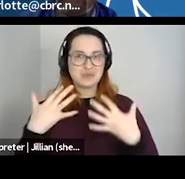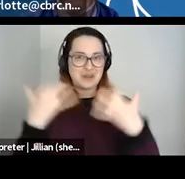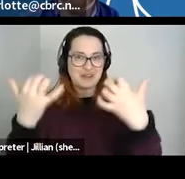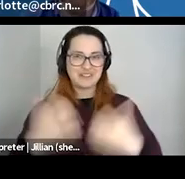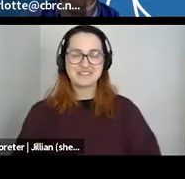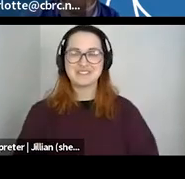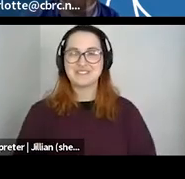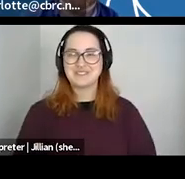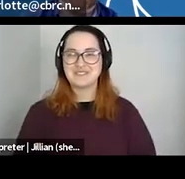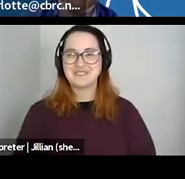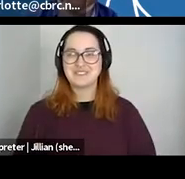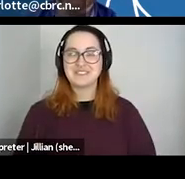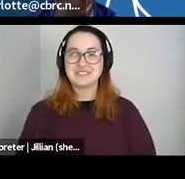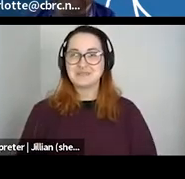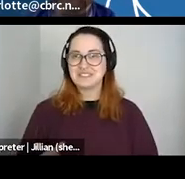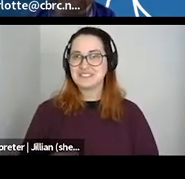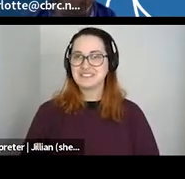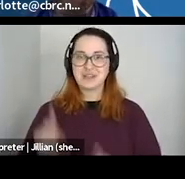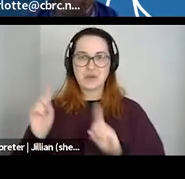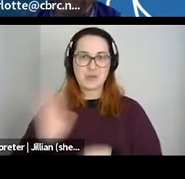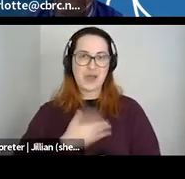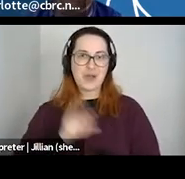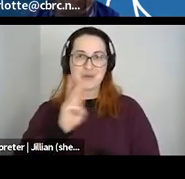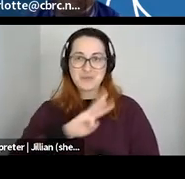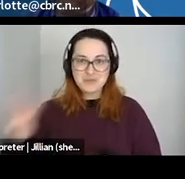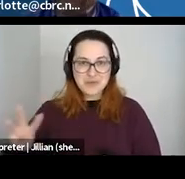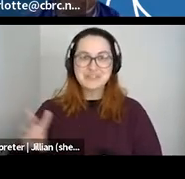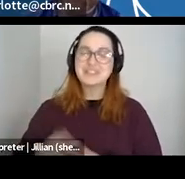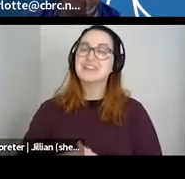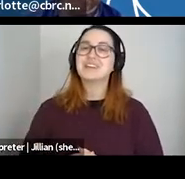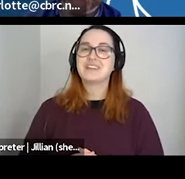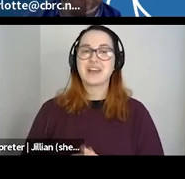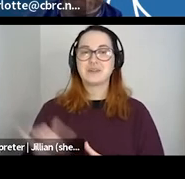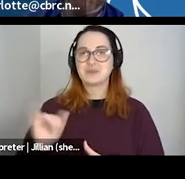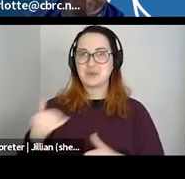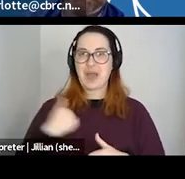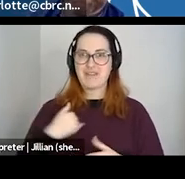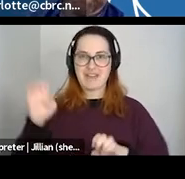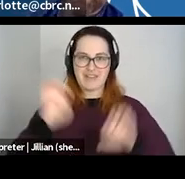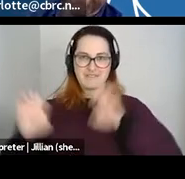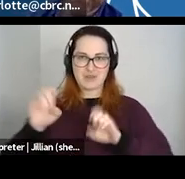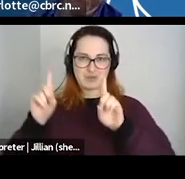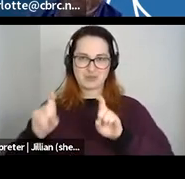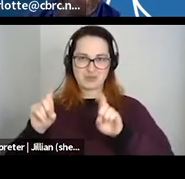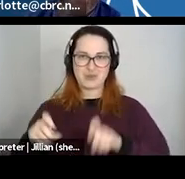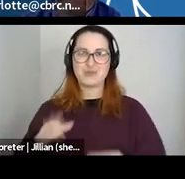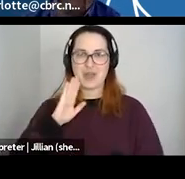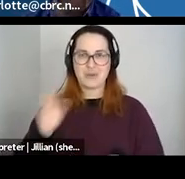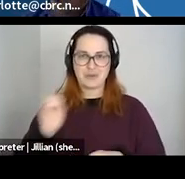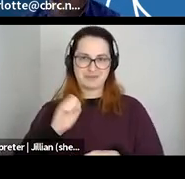evening. Please check us out online at cbrc.net and please make sure to complete the evaluation survey we'll be providing at the end.